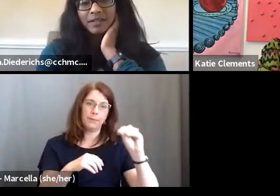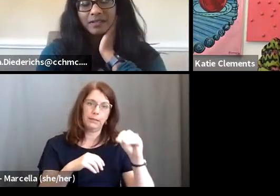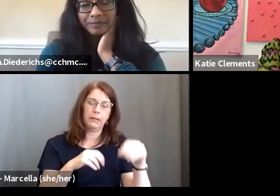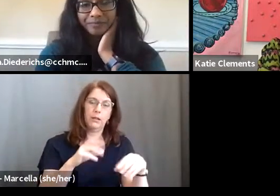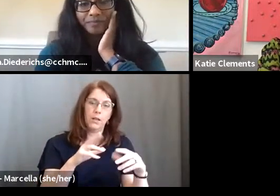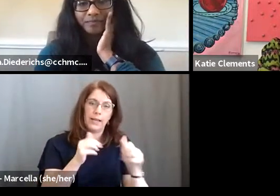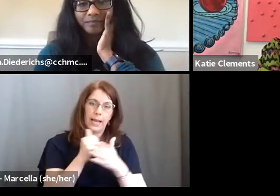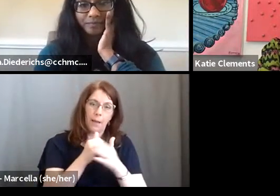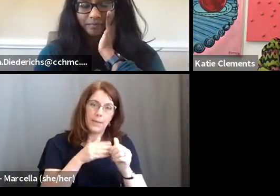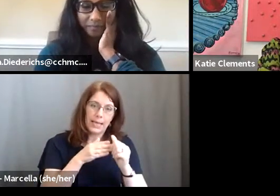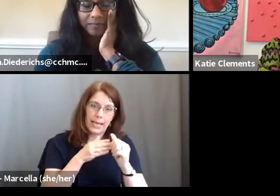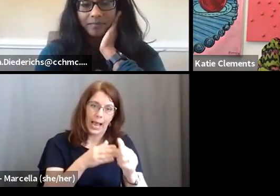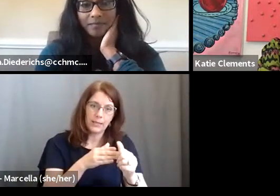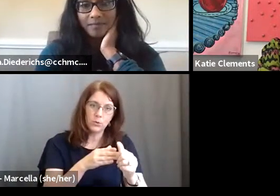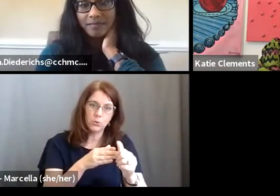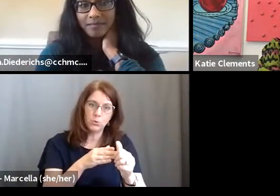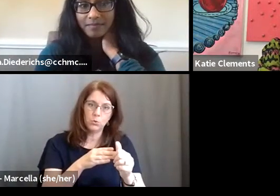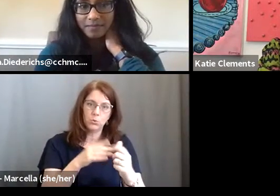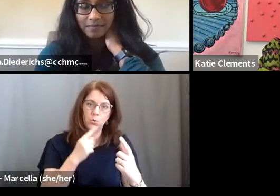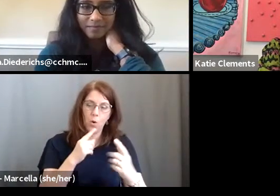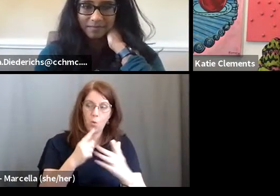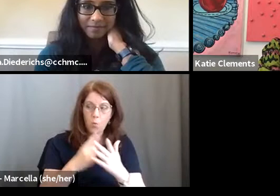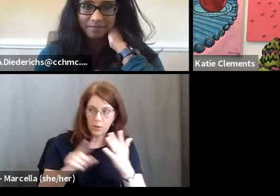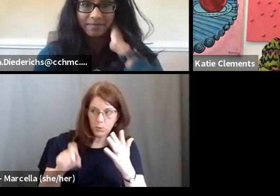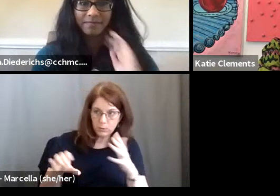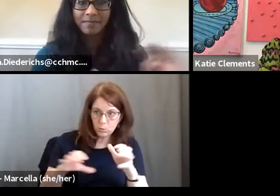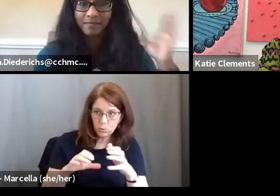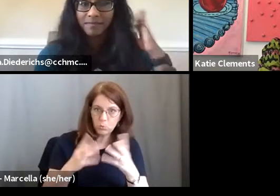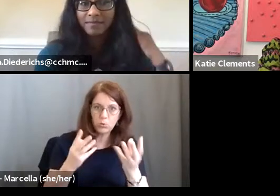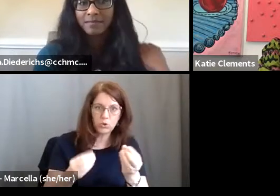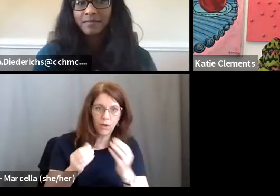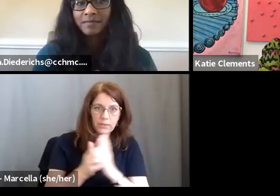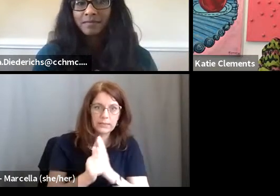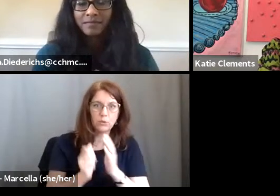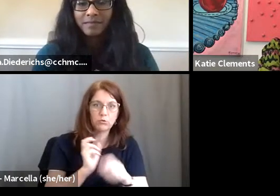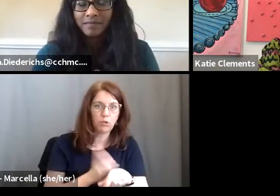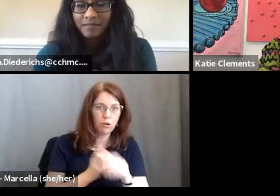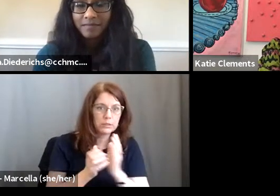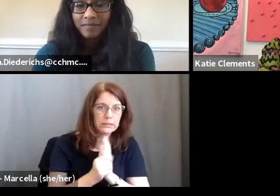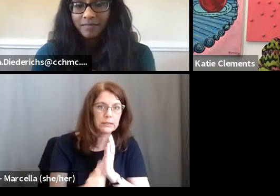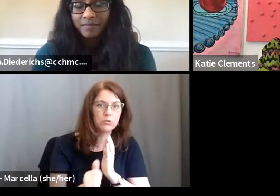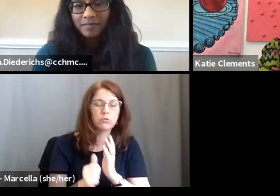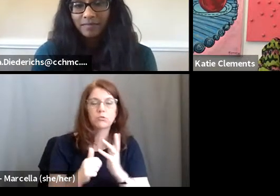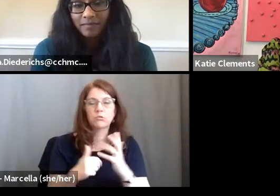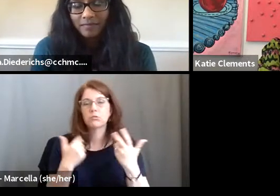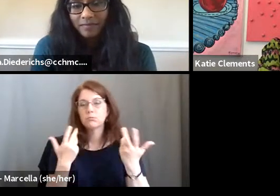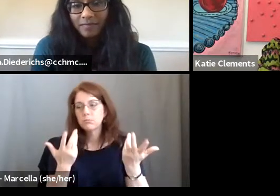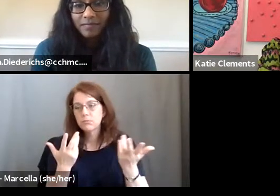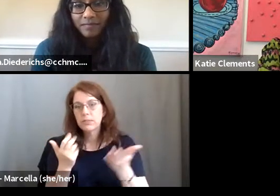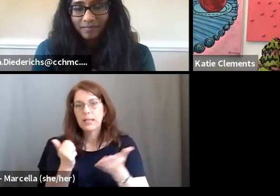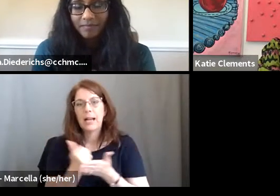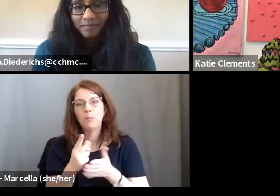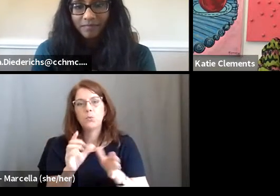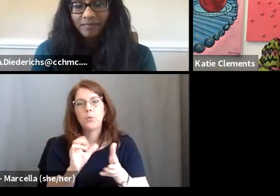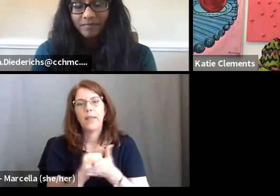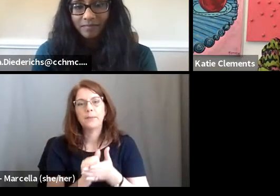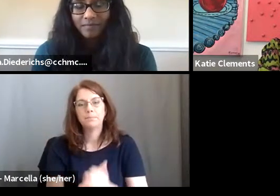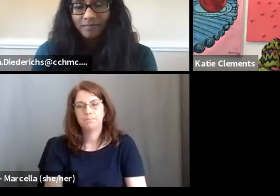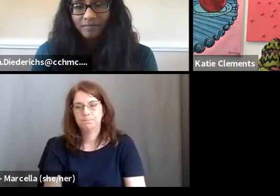you on how to get there. And what are the things you need? Soft skills, hard skills, um, that can help you do that.